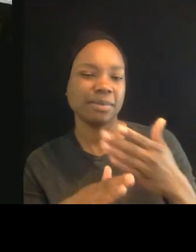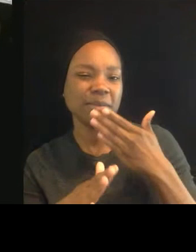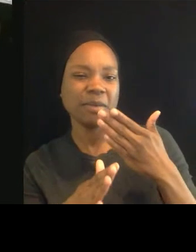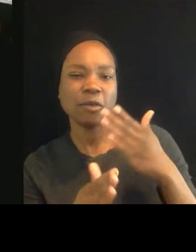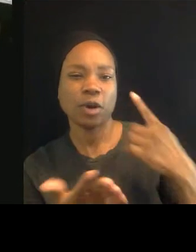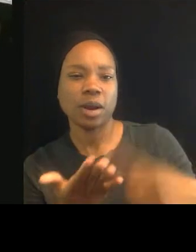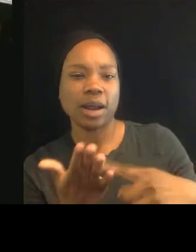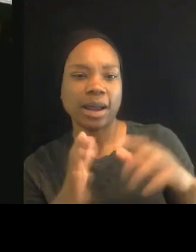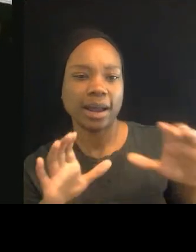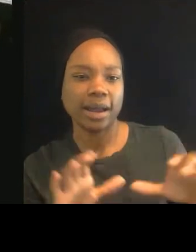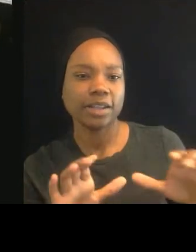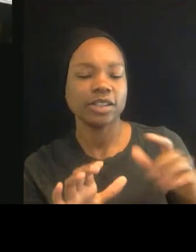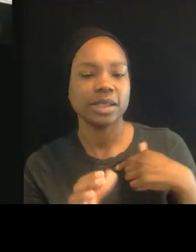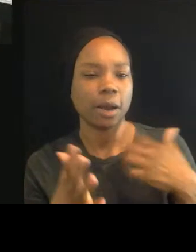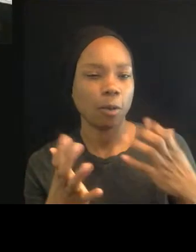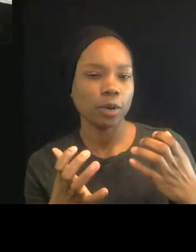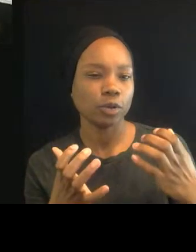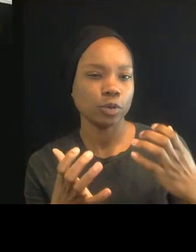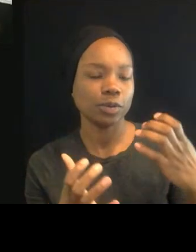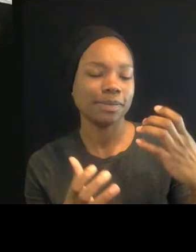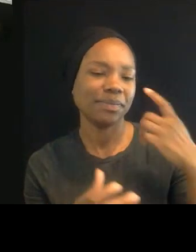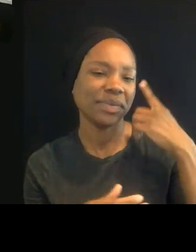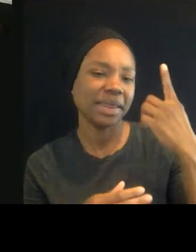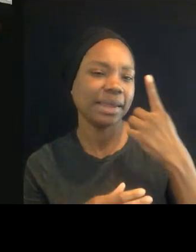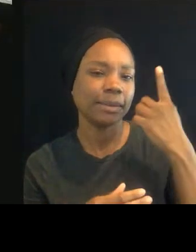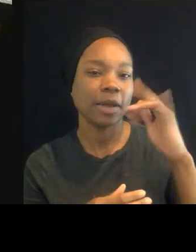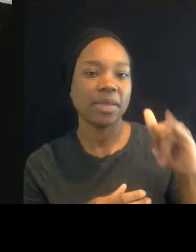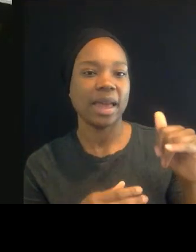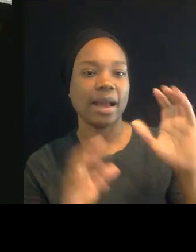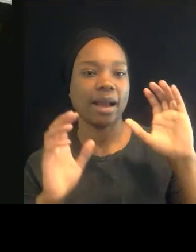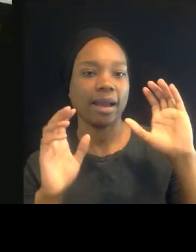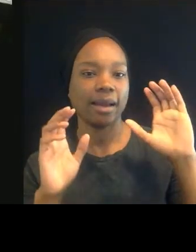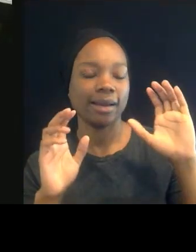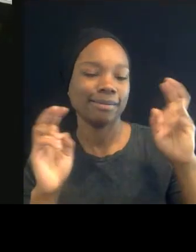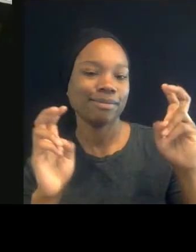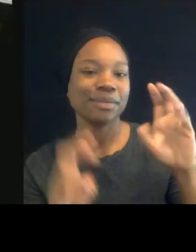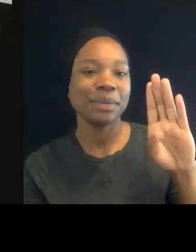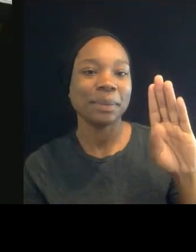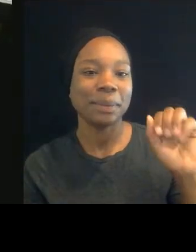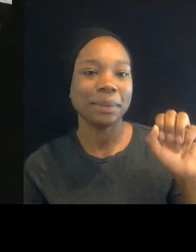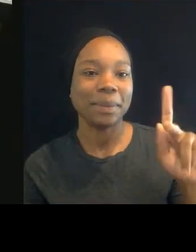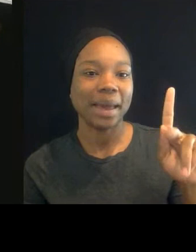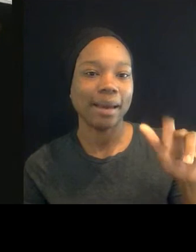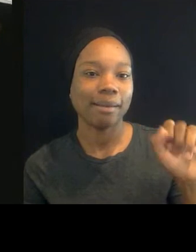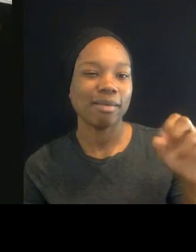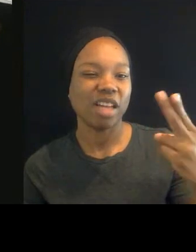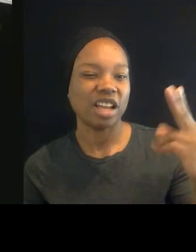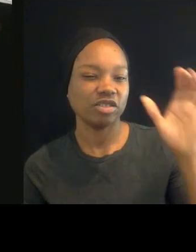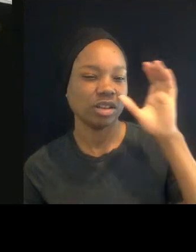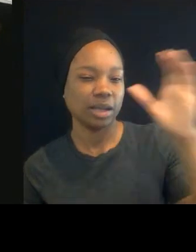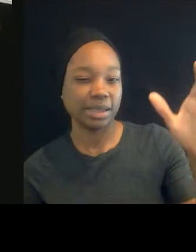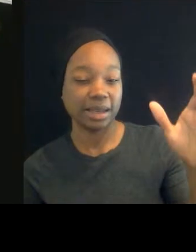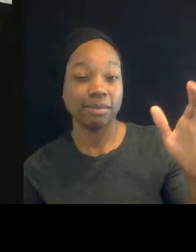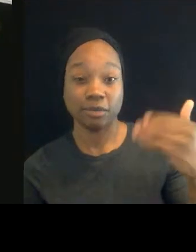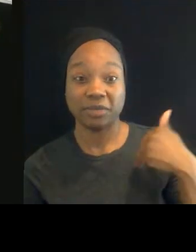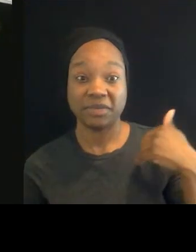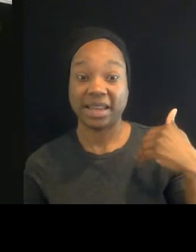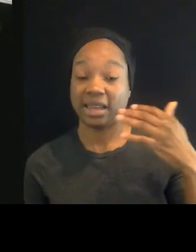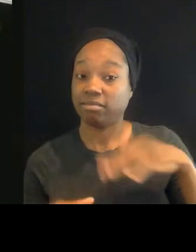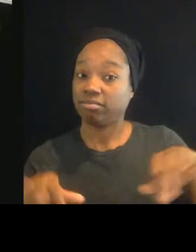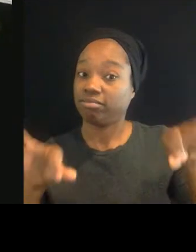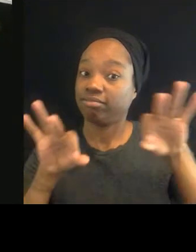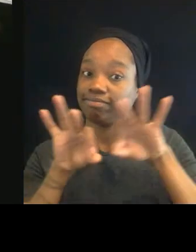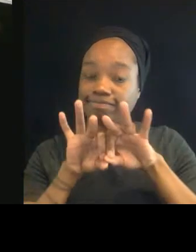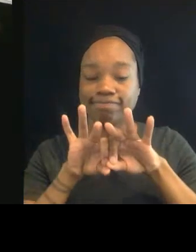we could about backlash. Because even as there has been, you know, significant movement, you know, in the streets, and there's been a lot more